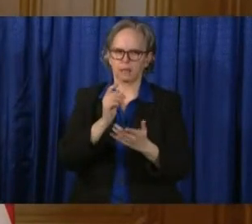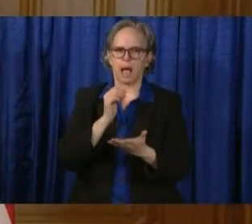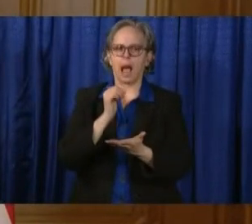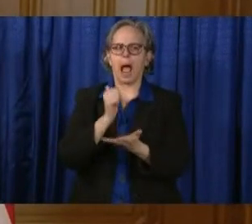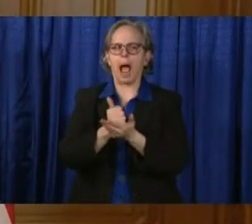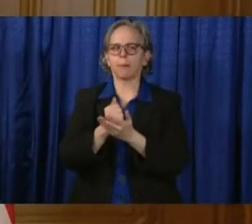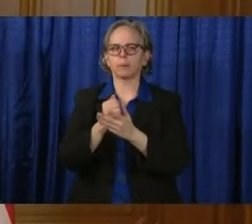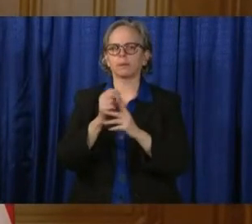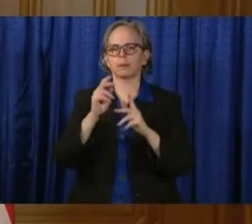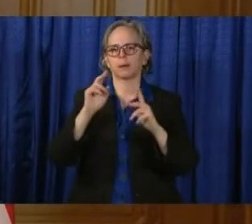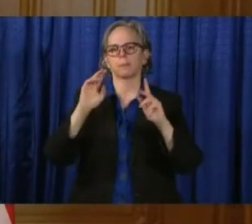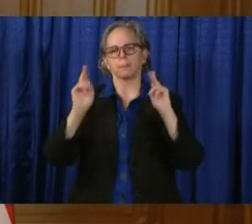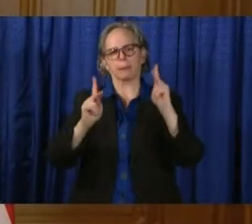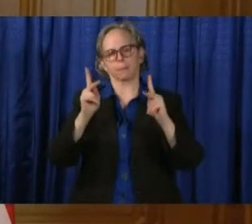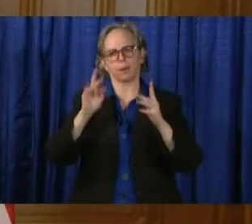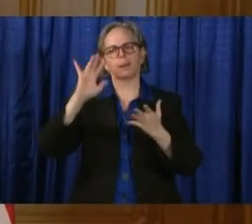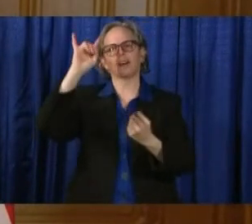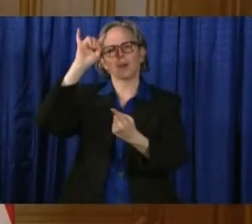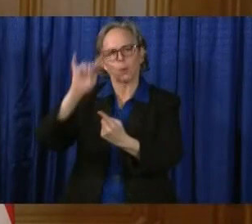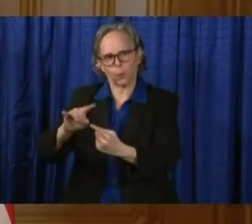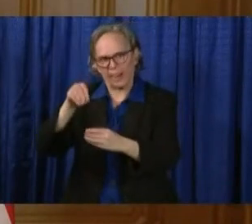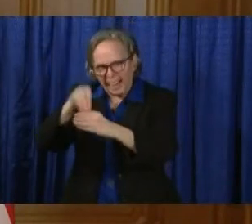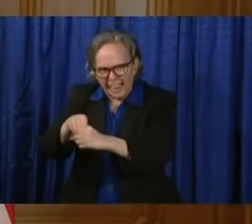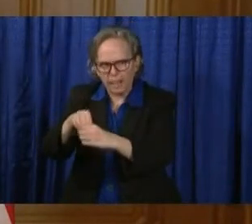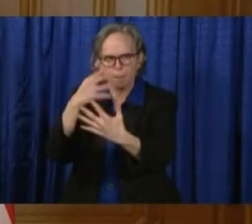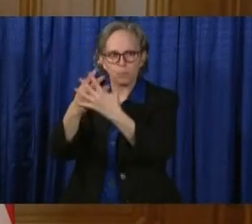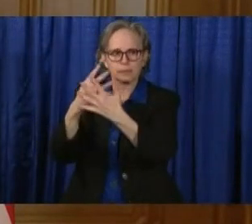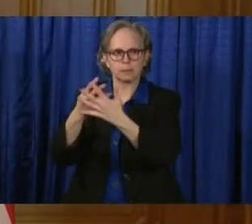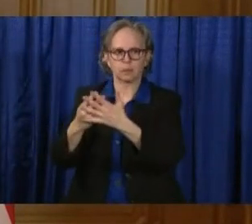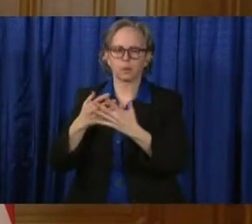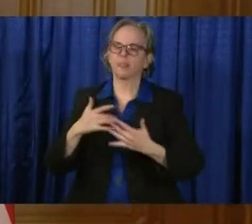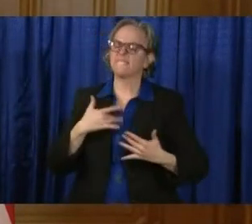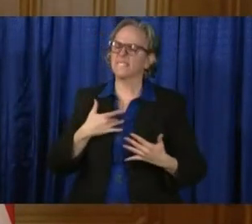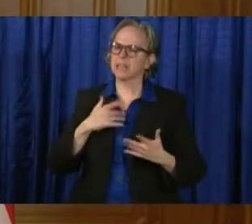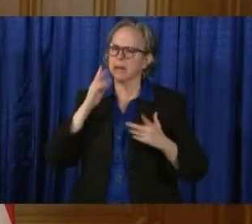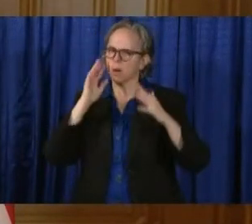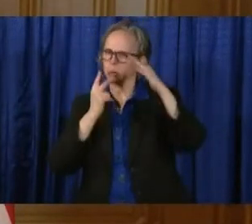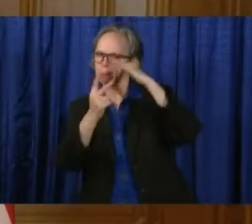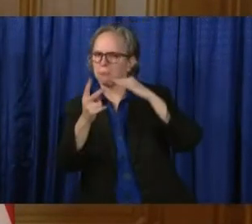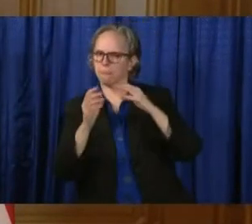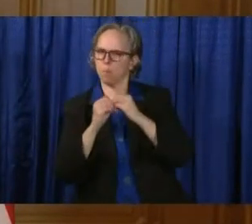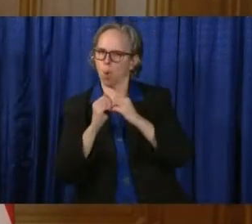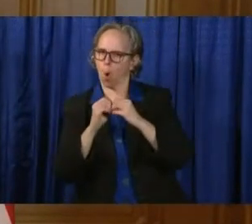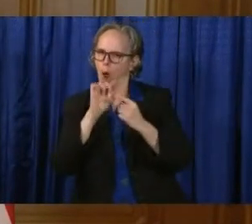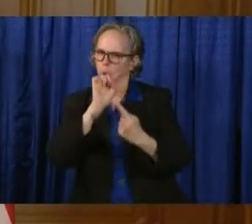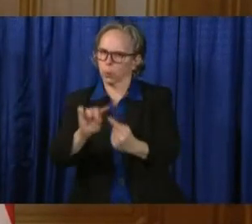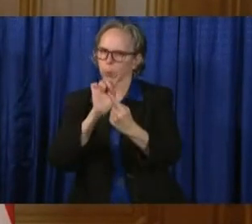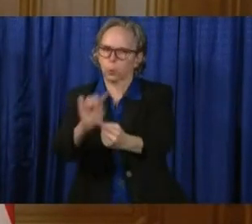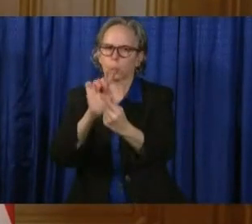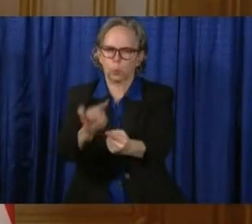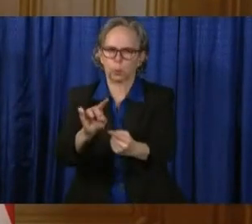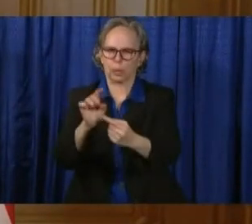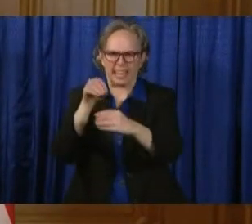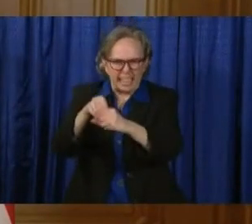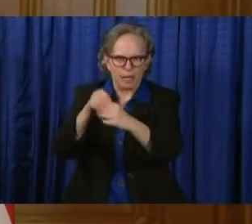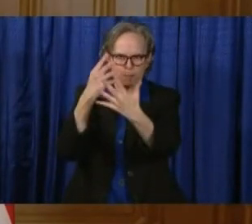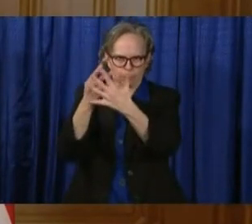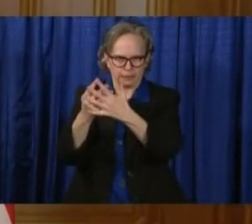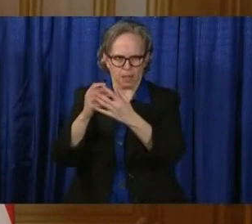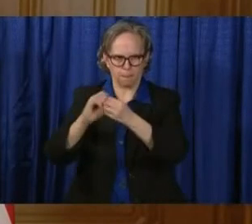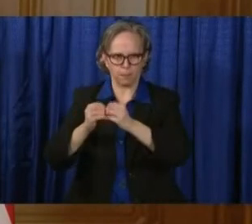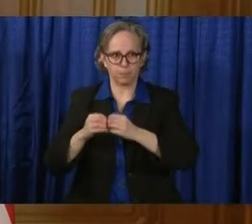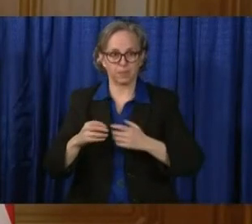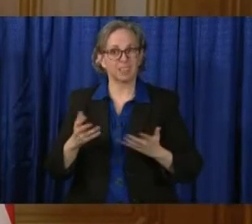and we anticipate that that is going to continue. So we're picking up significant numbers. And the whole idea,